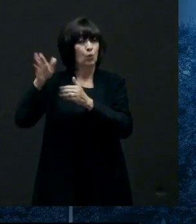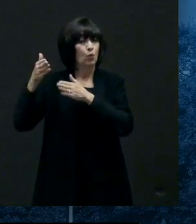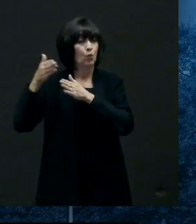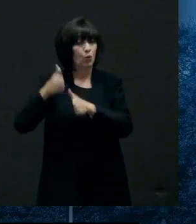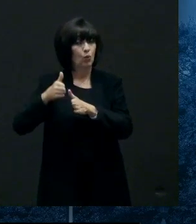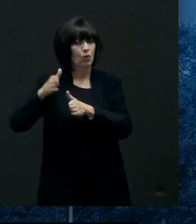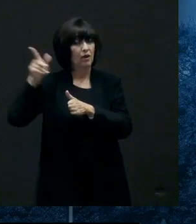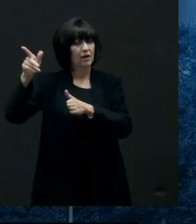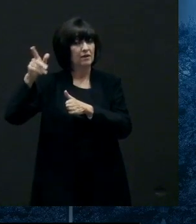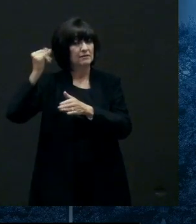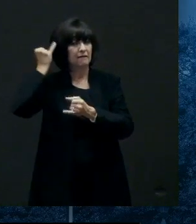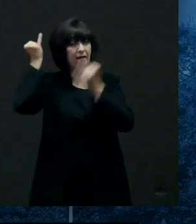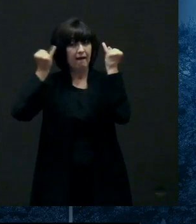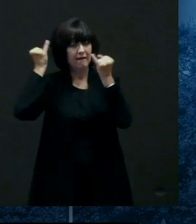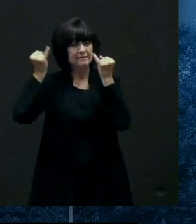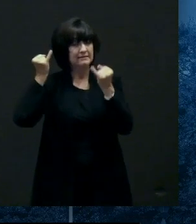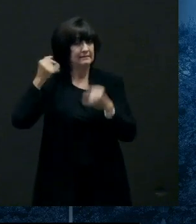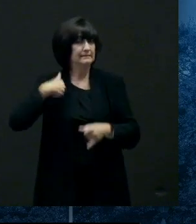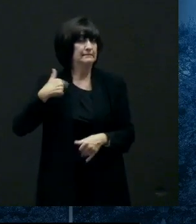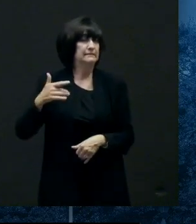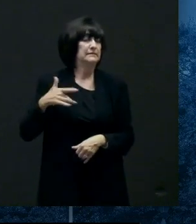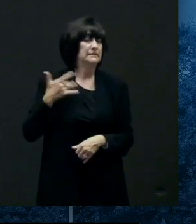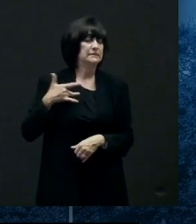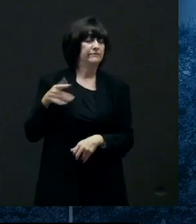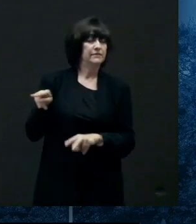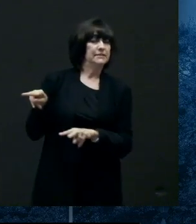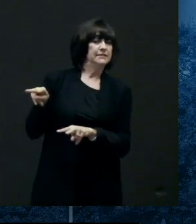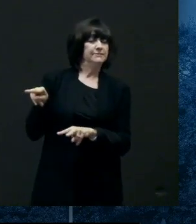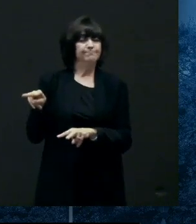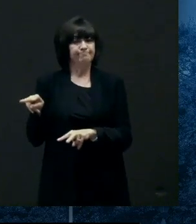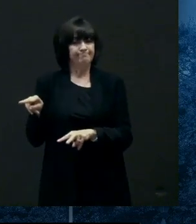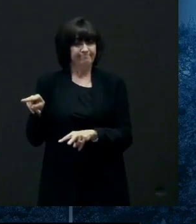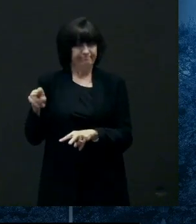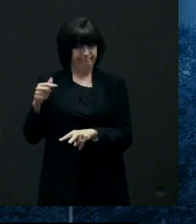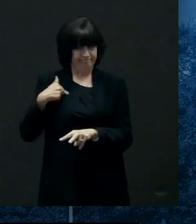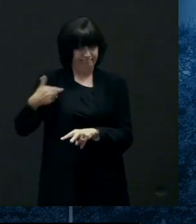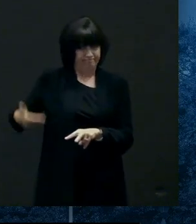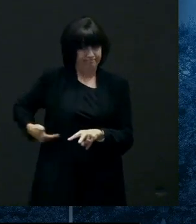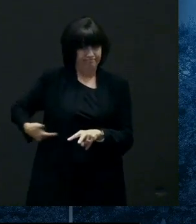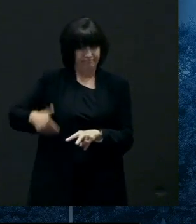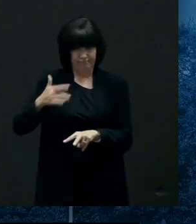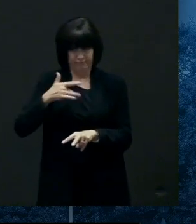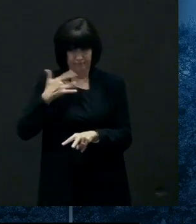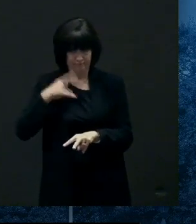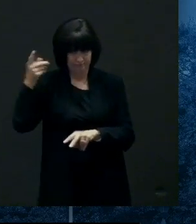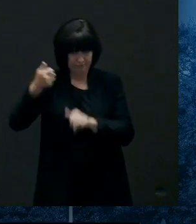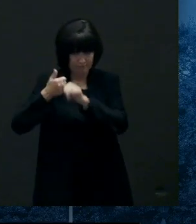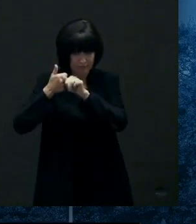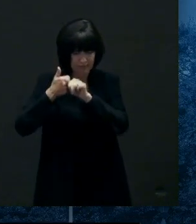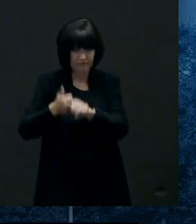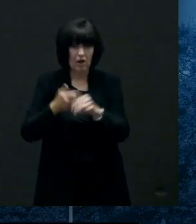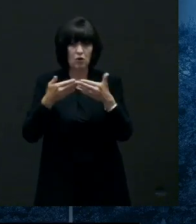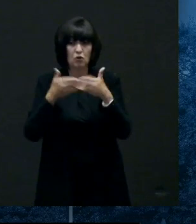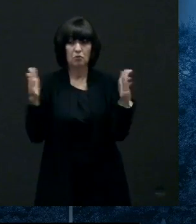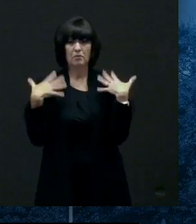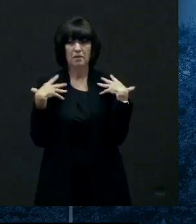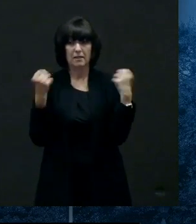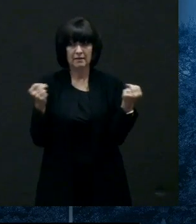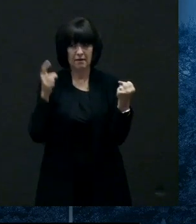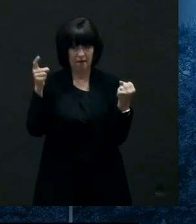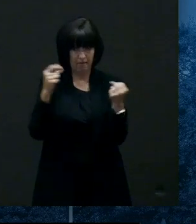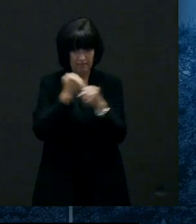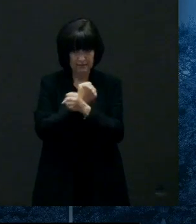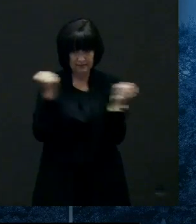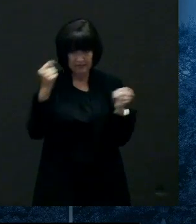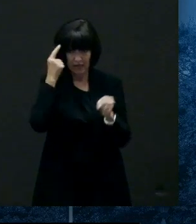perspective of following appropriate uh public health guidance and that will be something that that we're looking uh